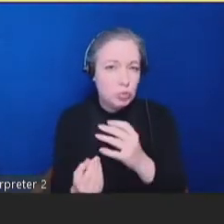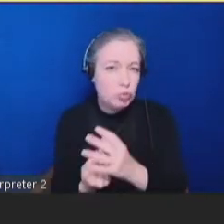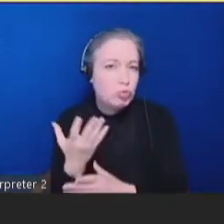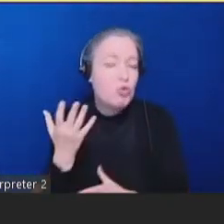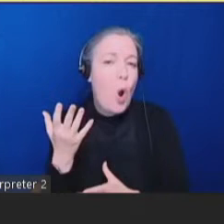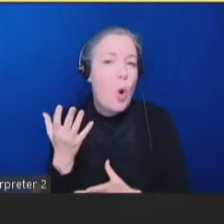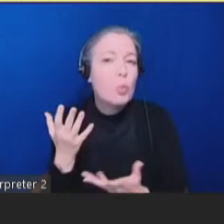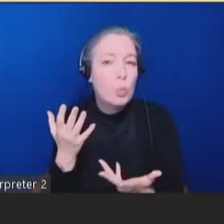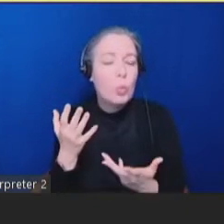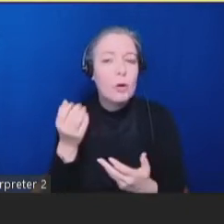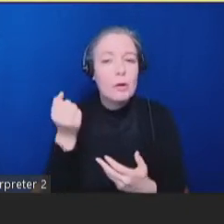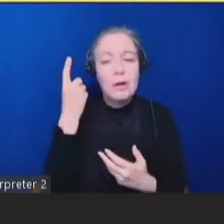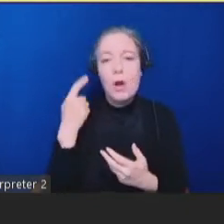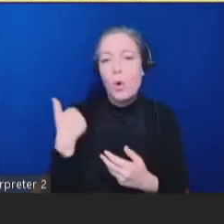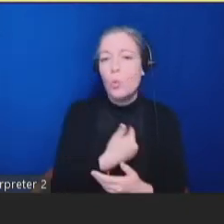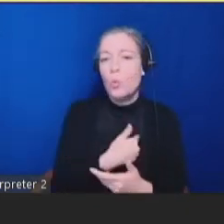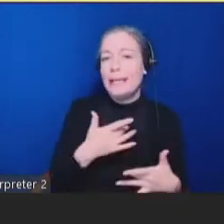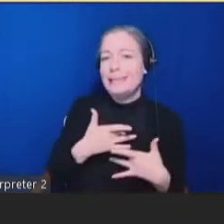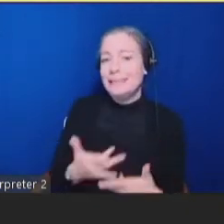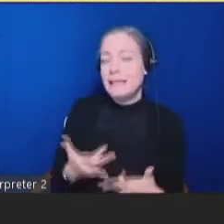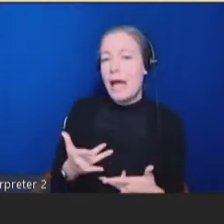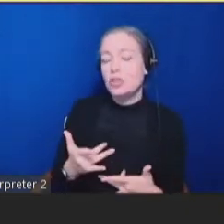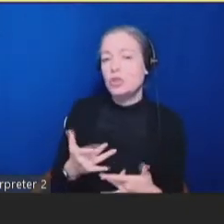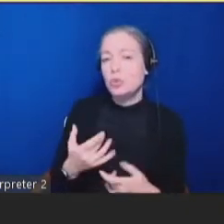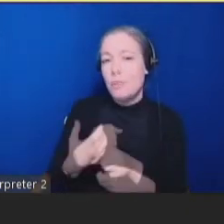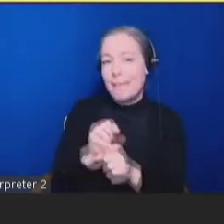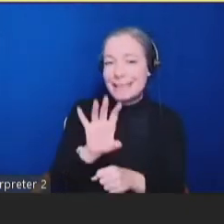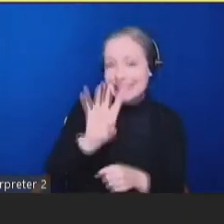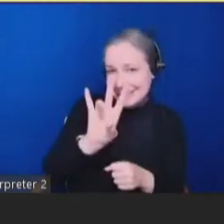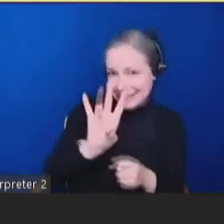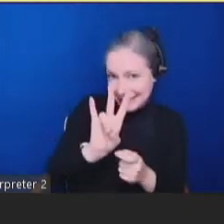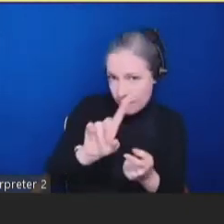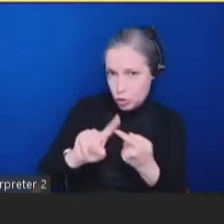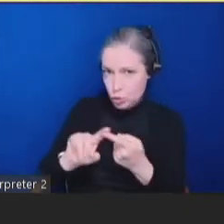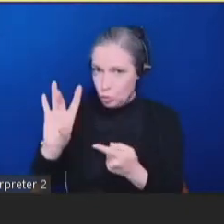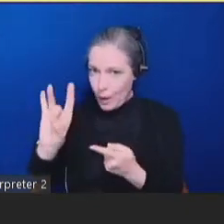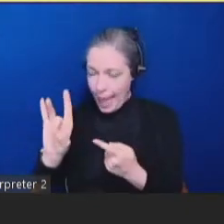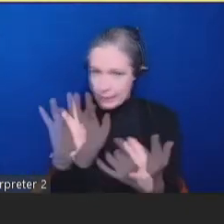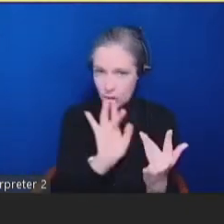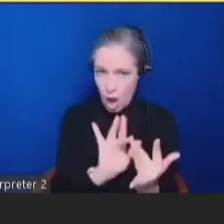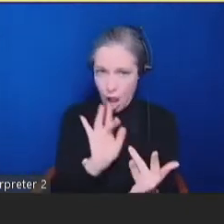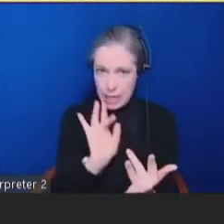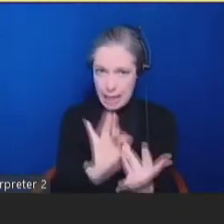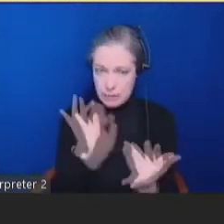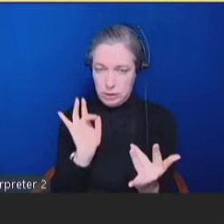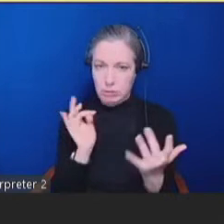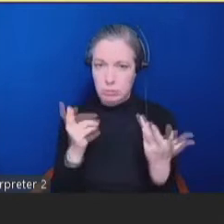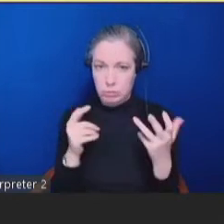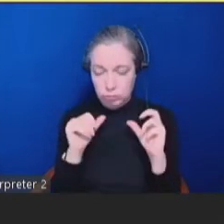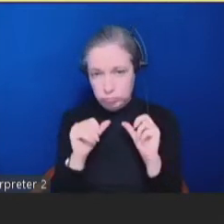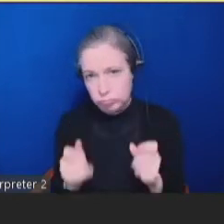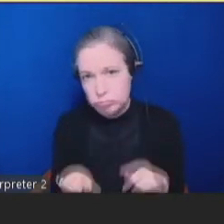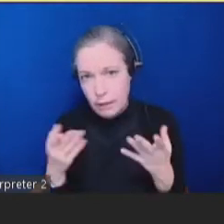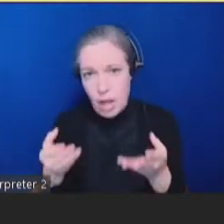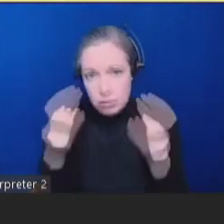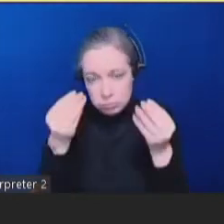touches on average to provide correct information and an opportunity for vaccinations. I'd also like to quickly mention that